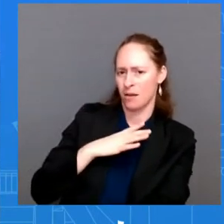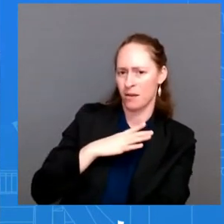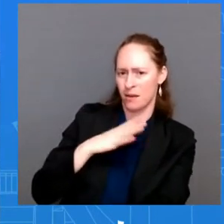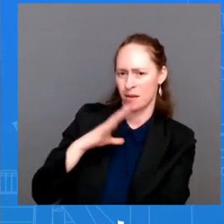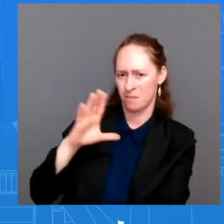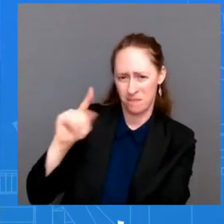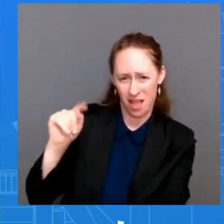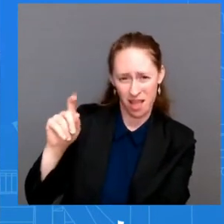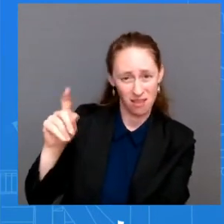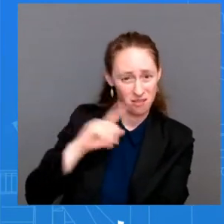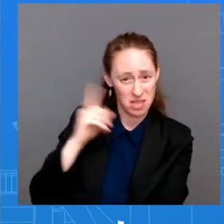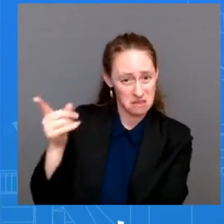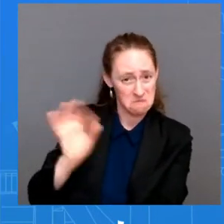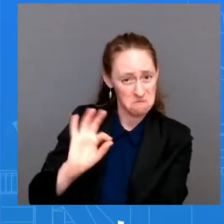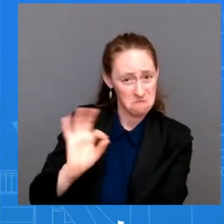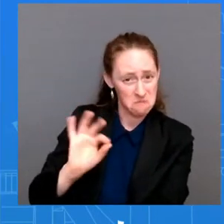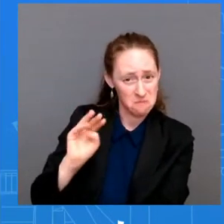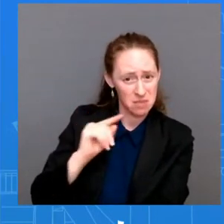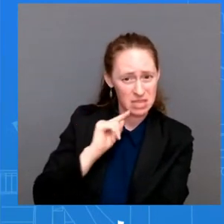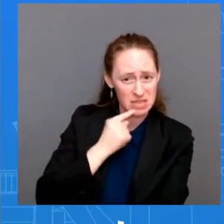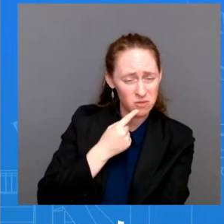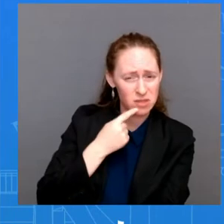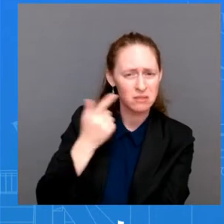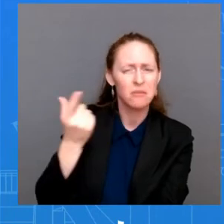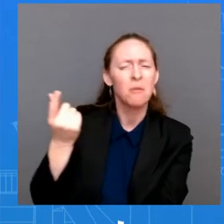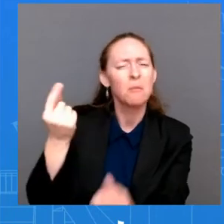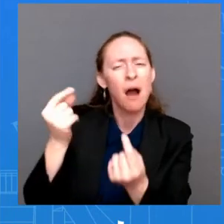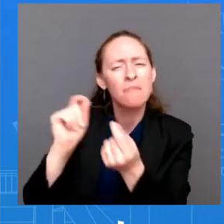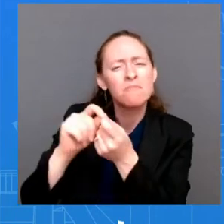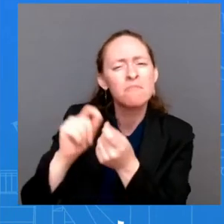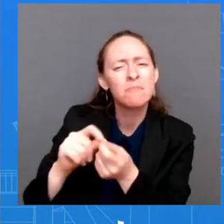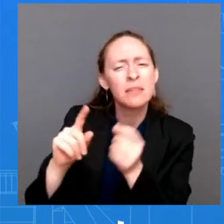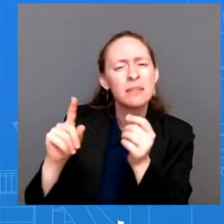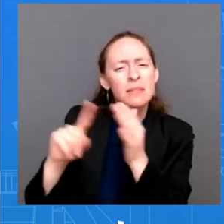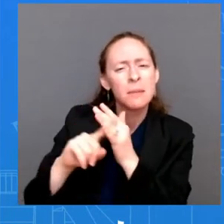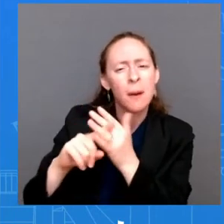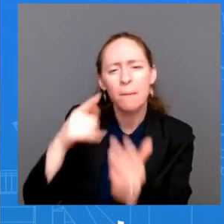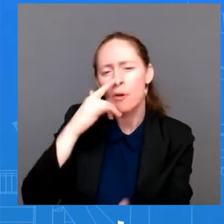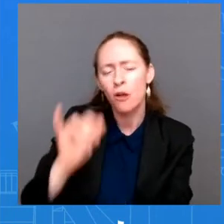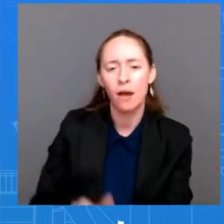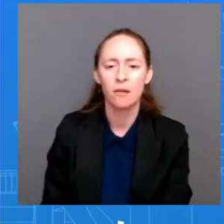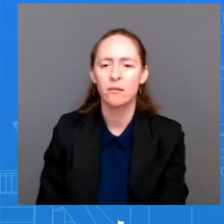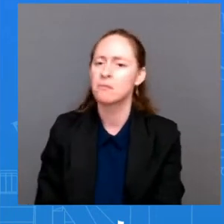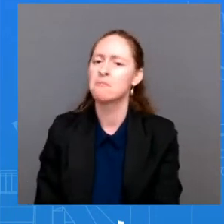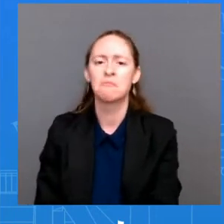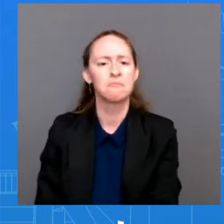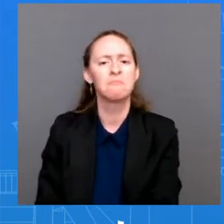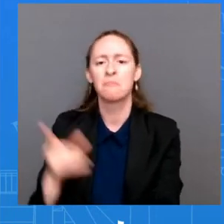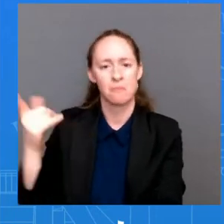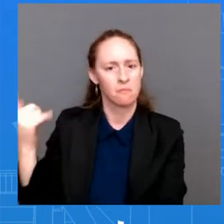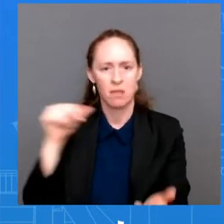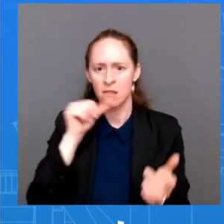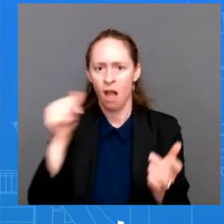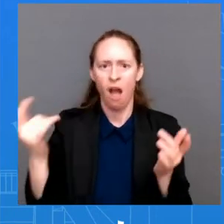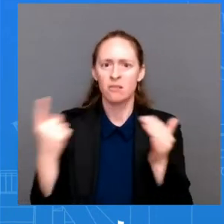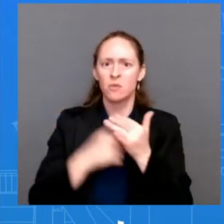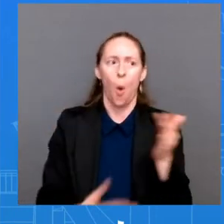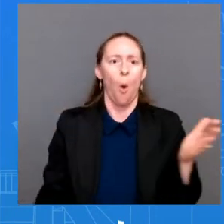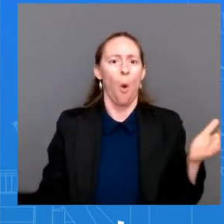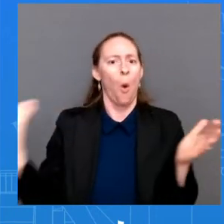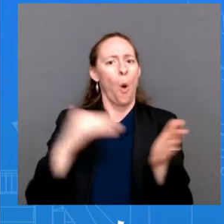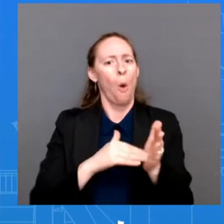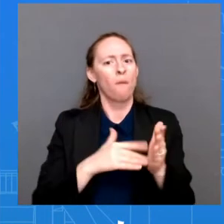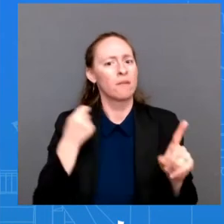Paul. not experiencing we haven't seen any reoccurring symptoms. That was in Dr. O'Connor's letter on